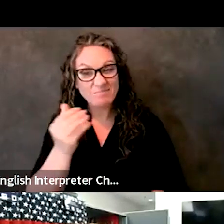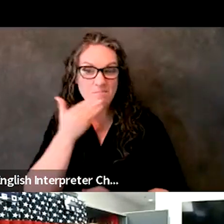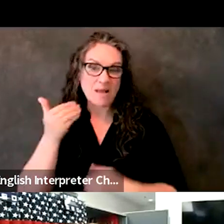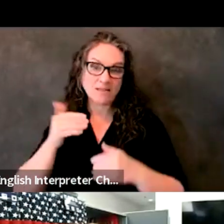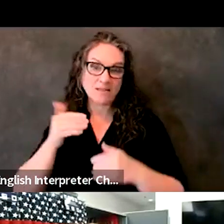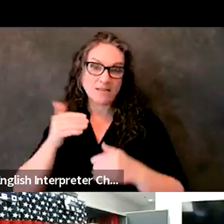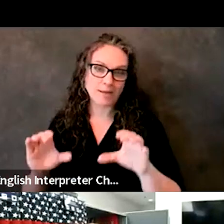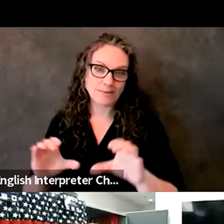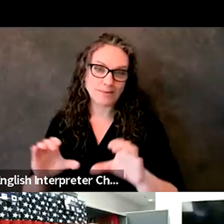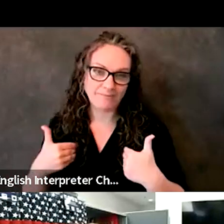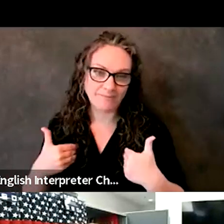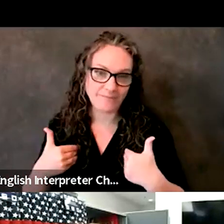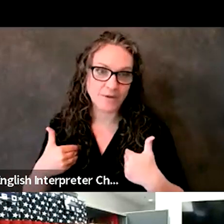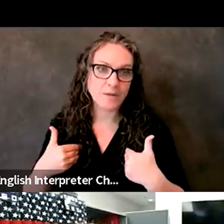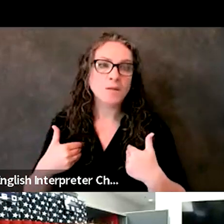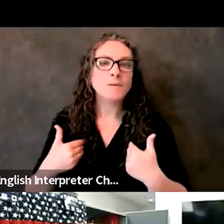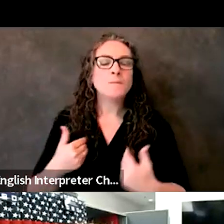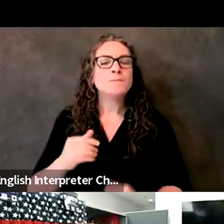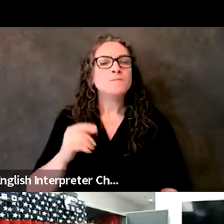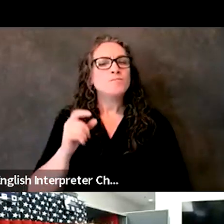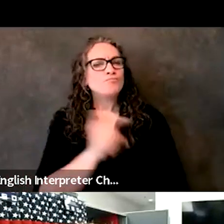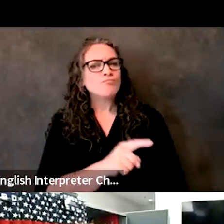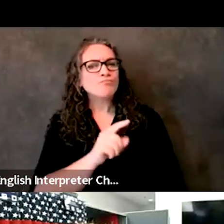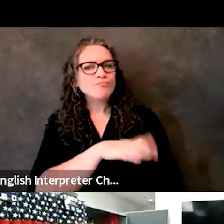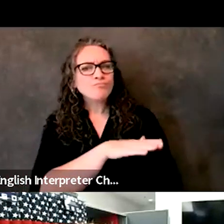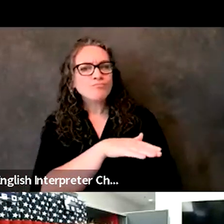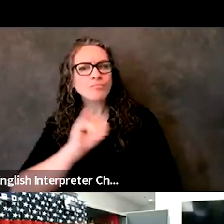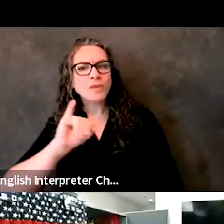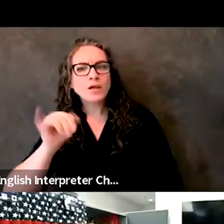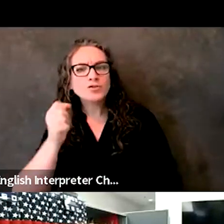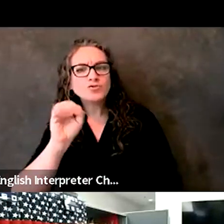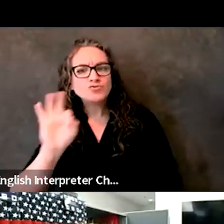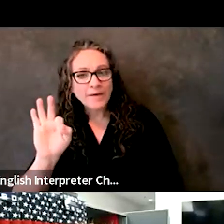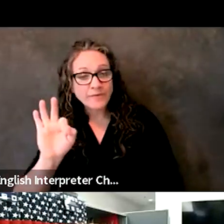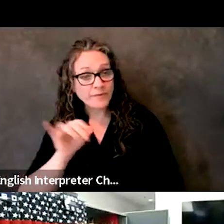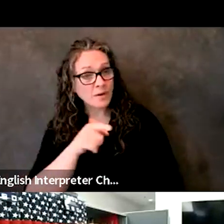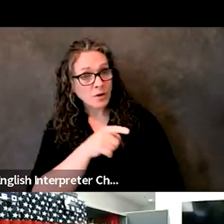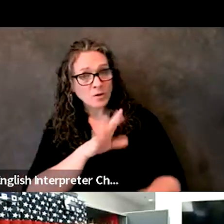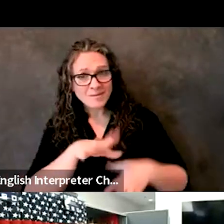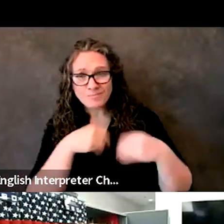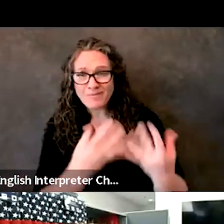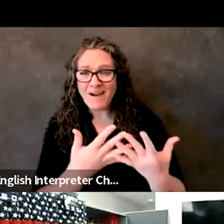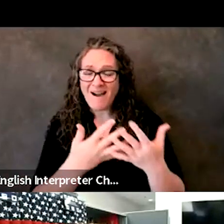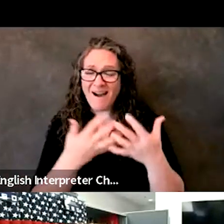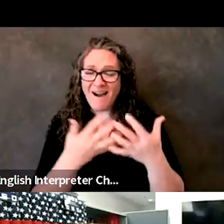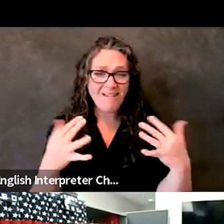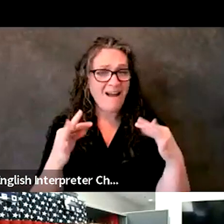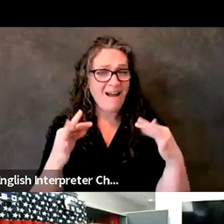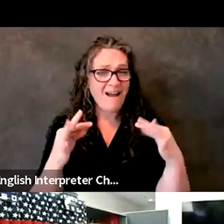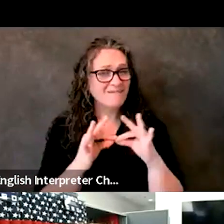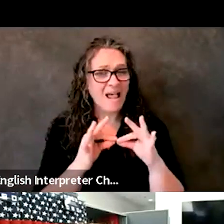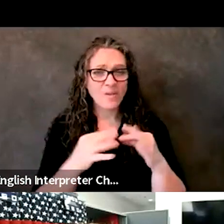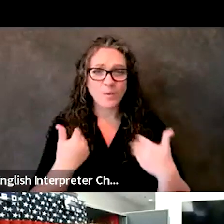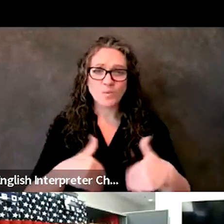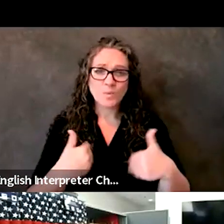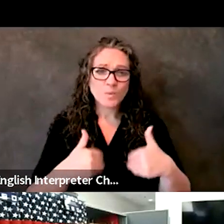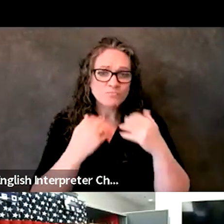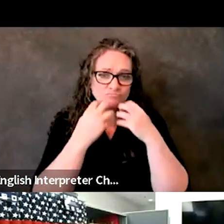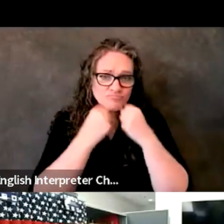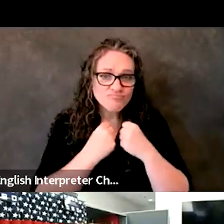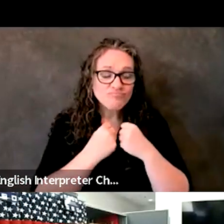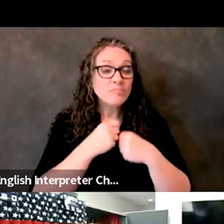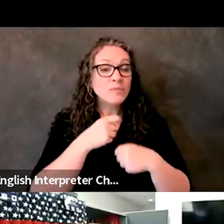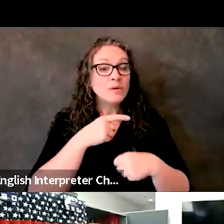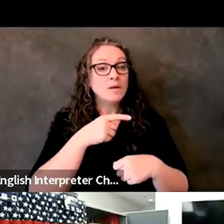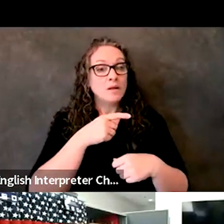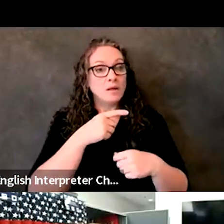And Jeff, I know that, you know, you provide a lot of value. You're on the team, but that works with us to